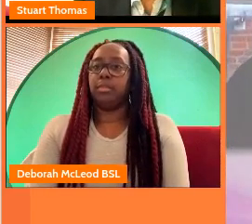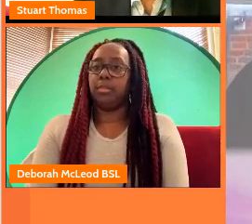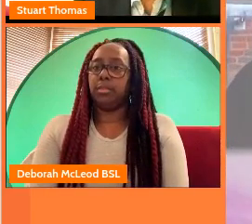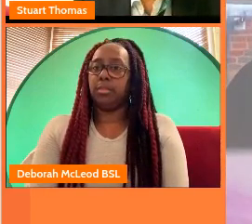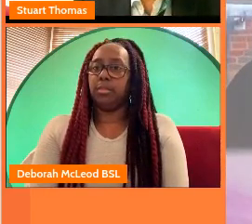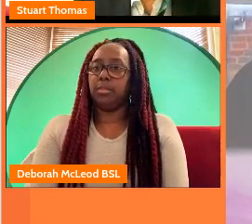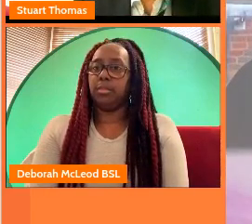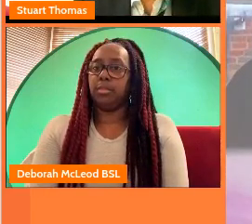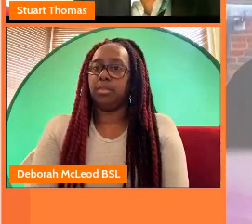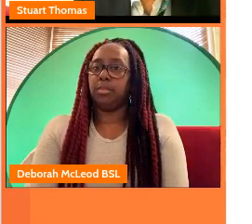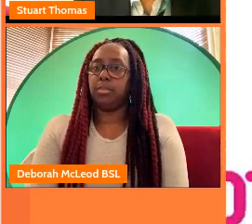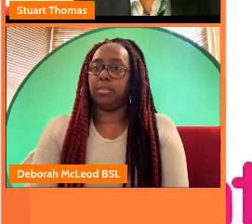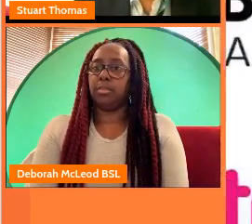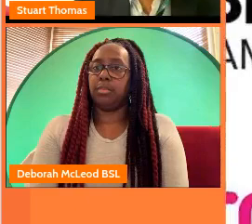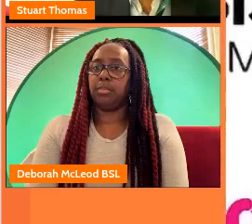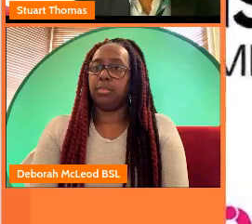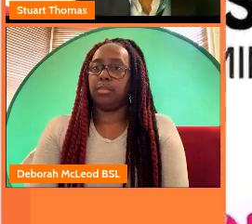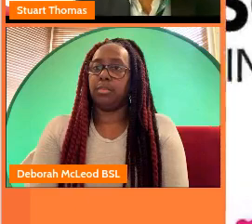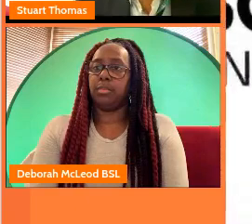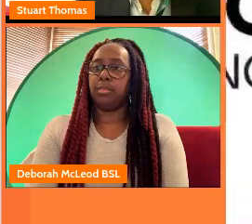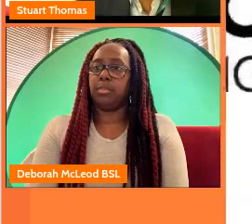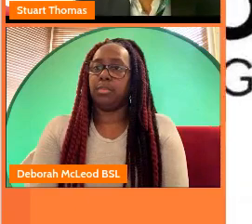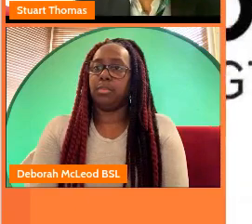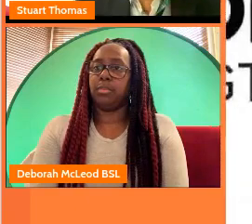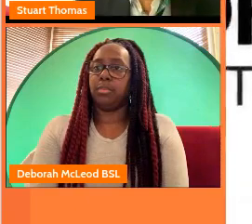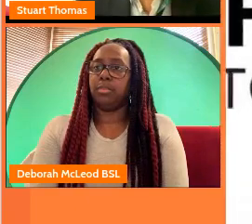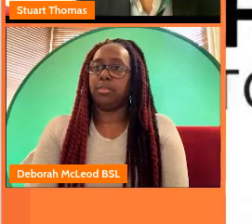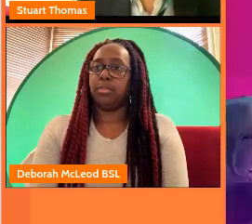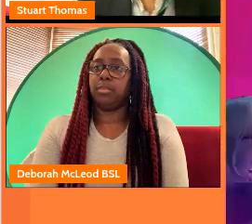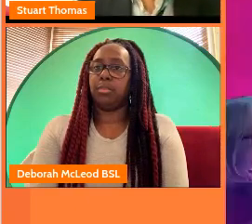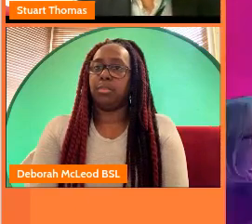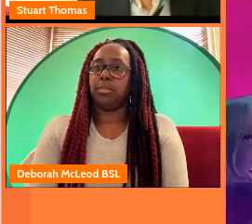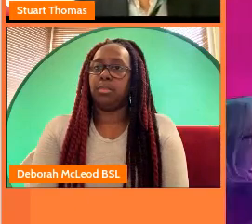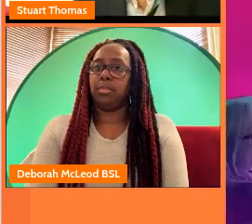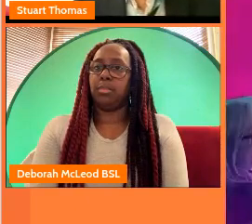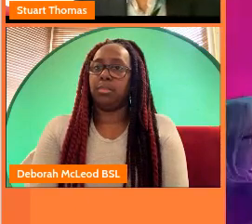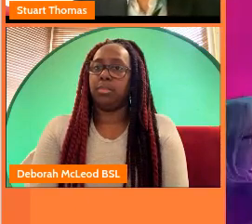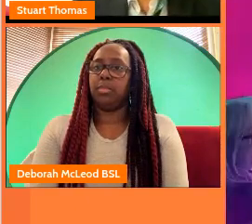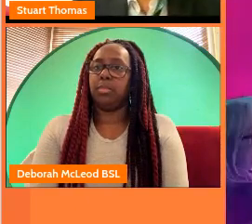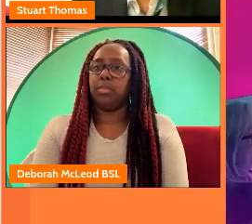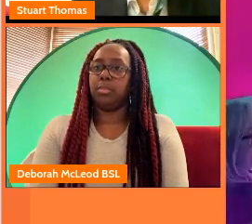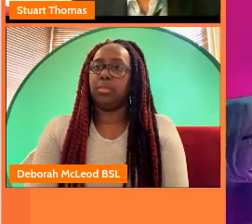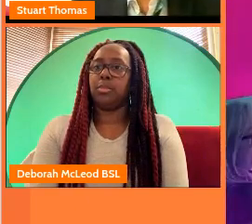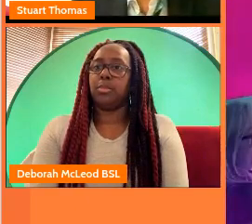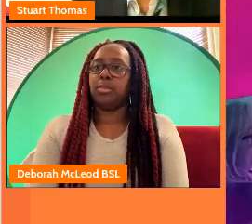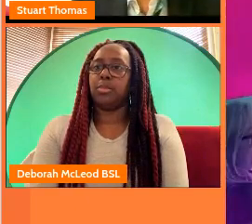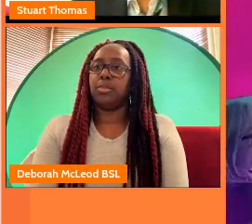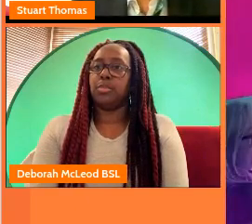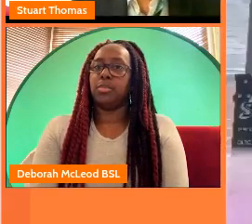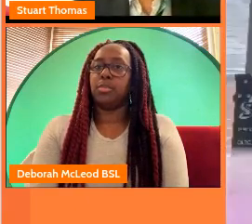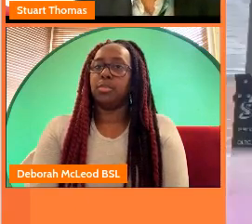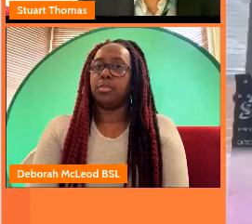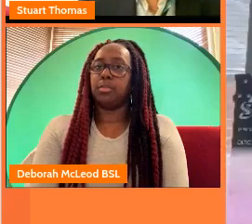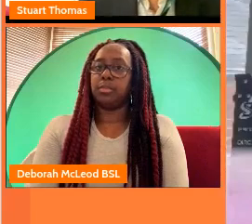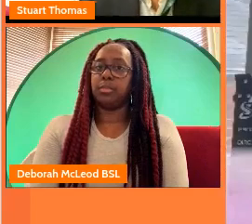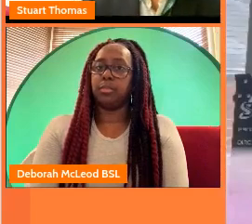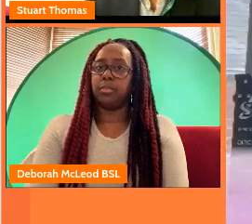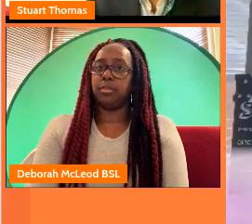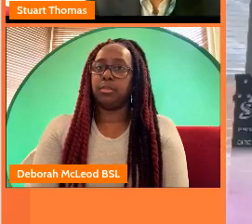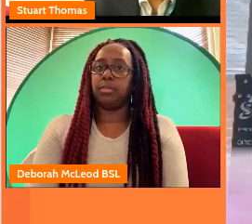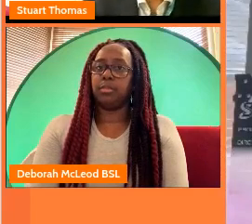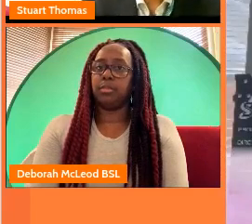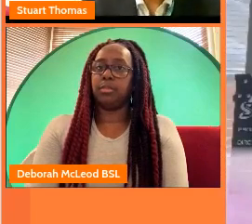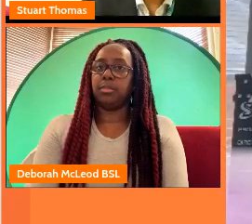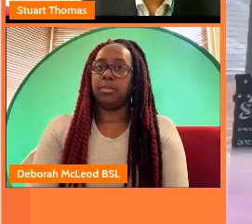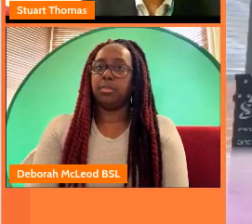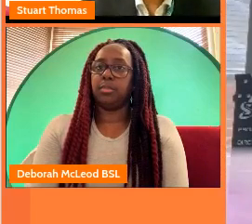cater's and i get to work on all their snapchat brands which is really interesting because they're all really different and very varied what i enjoy the